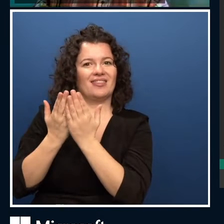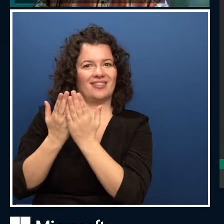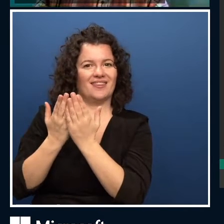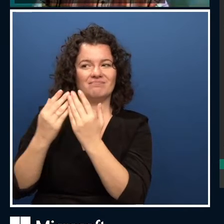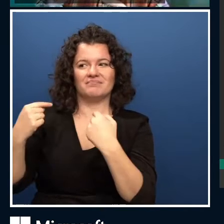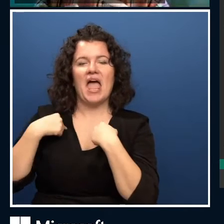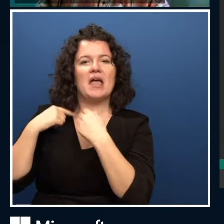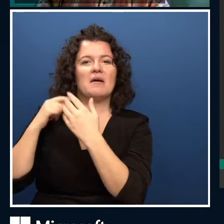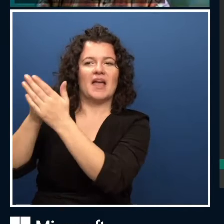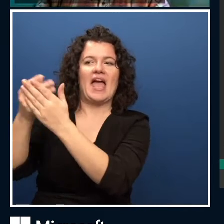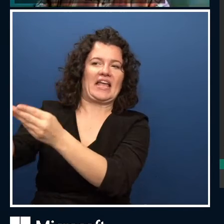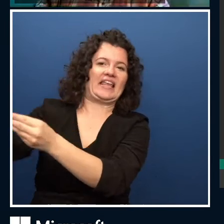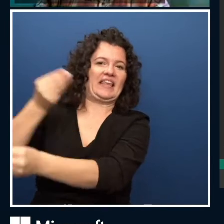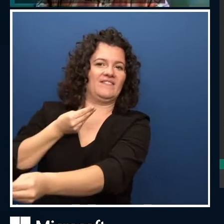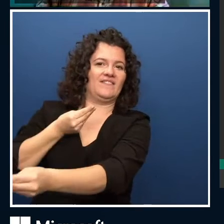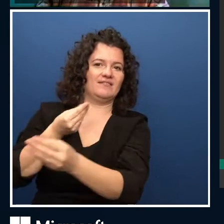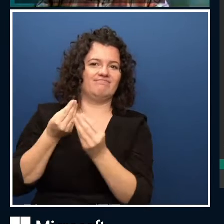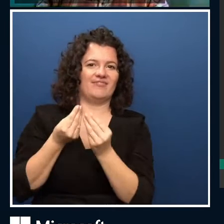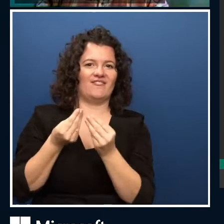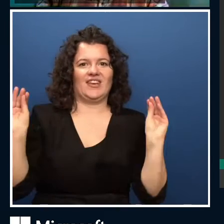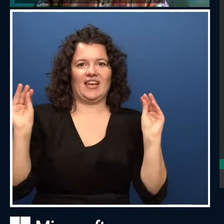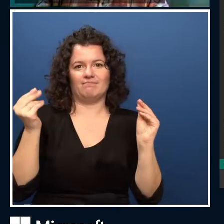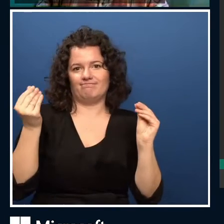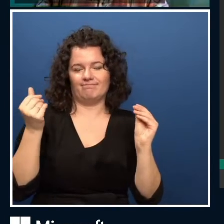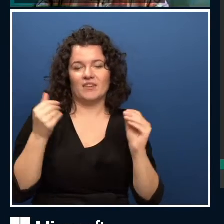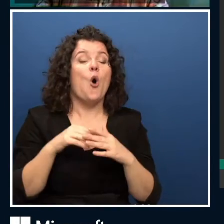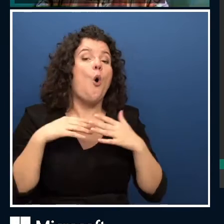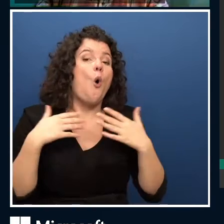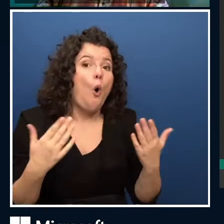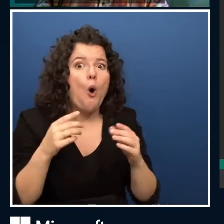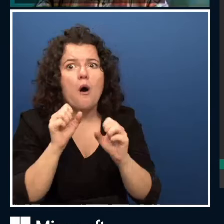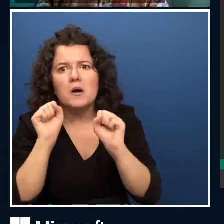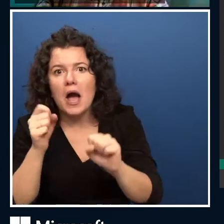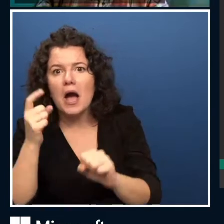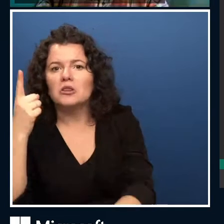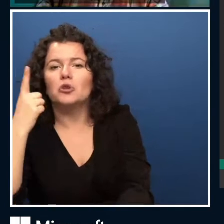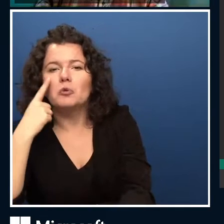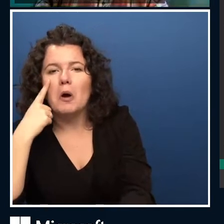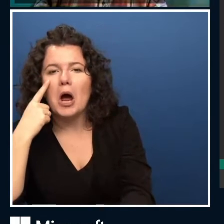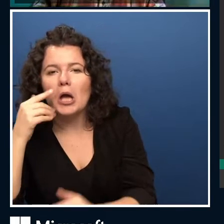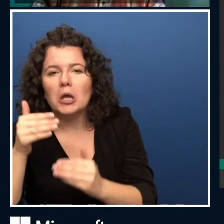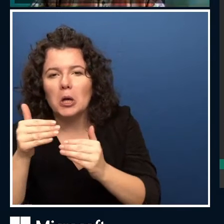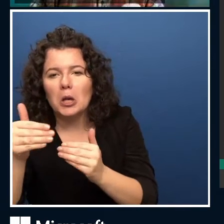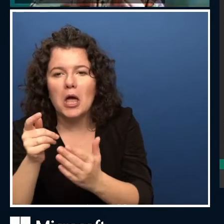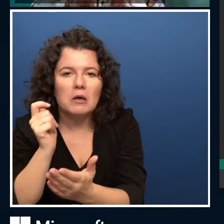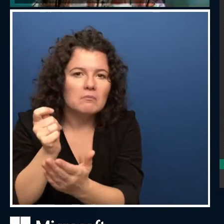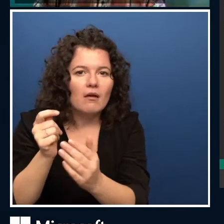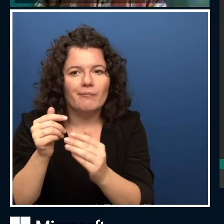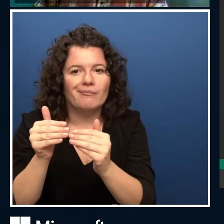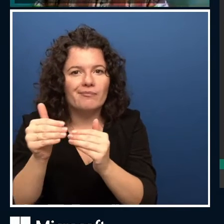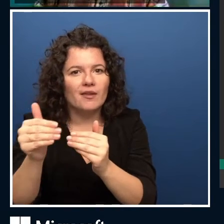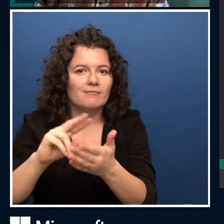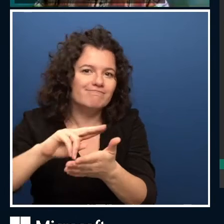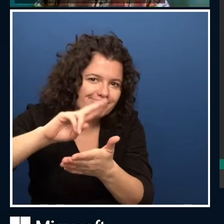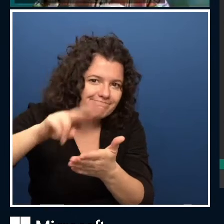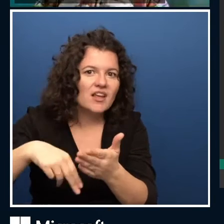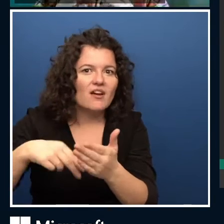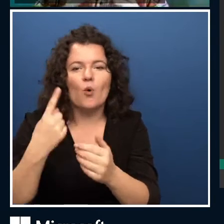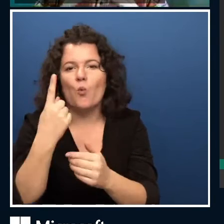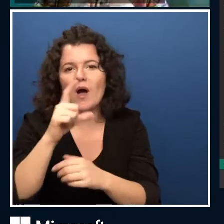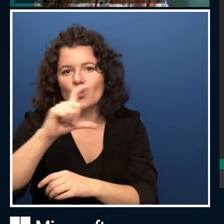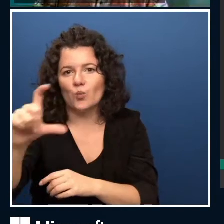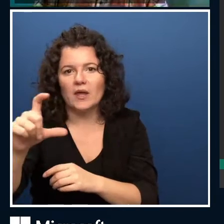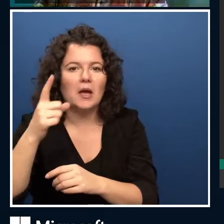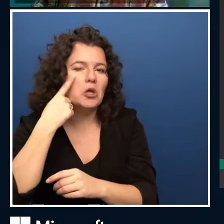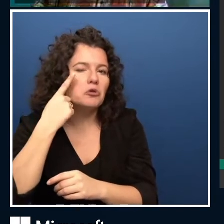not, you can either create trial subscription or you can just get the trial key to the Cognitive Service, which would be valid for one week. And one week